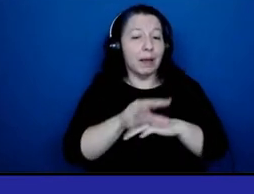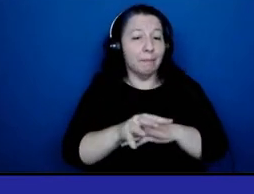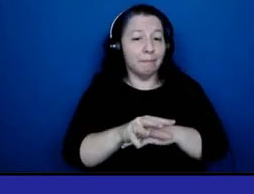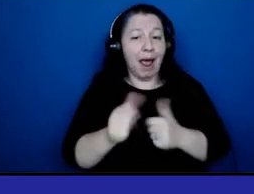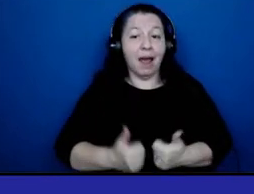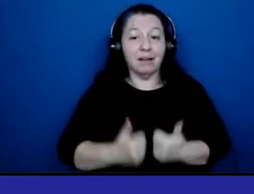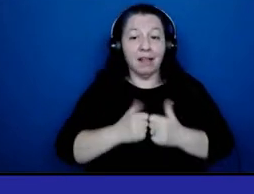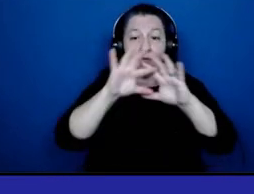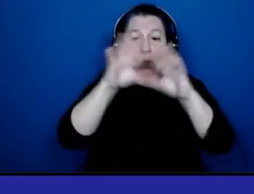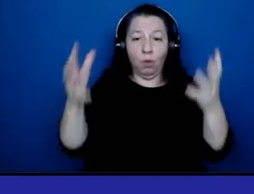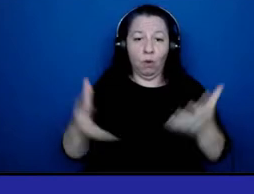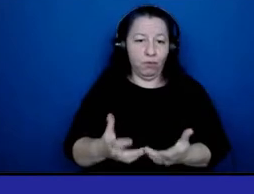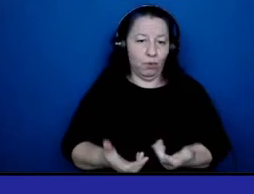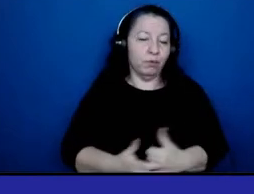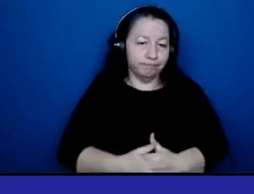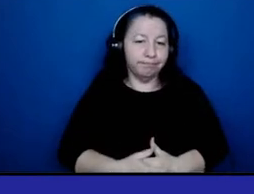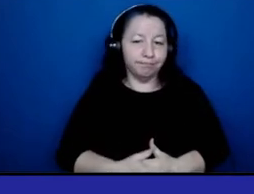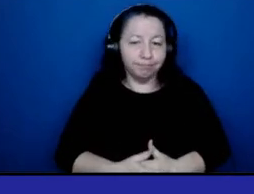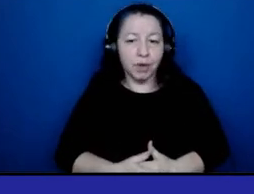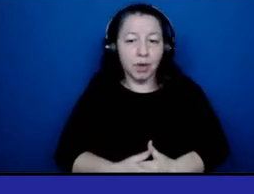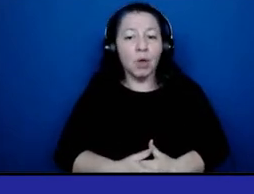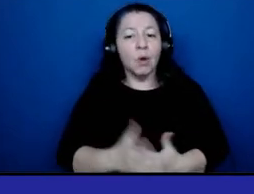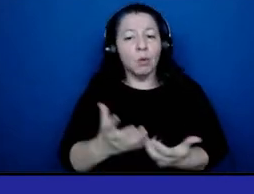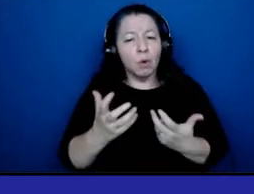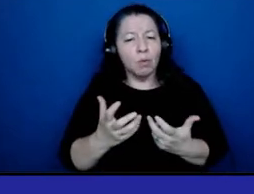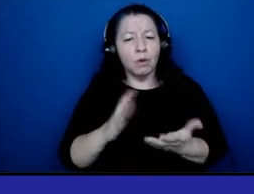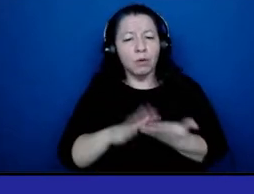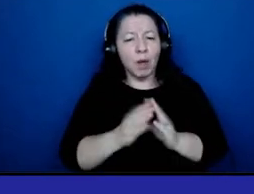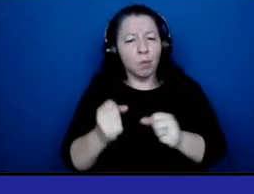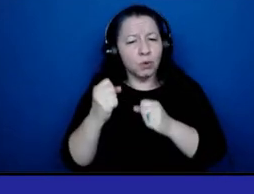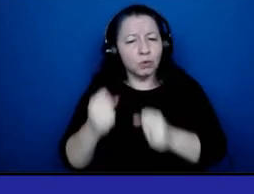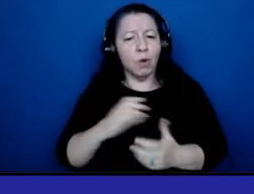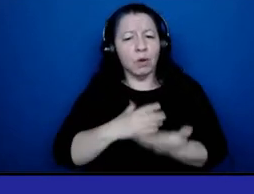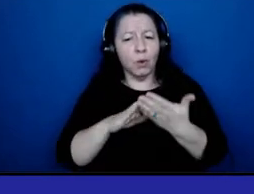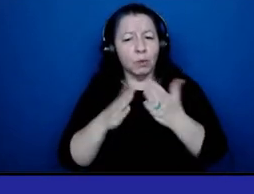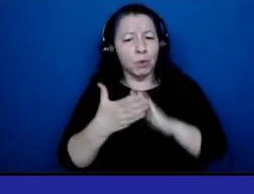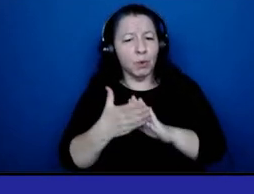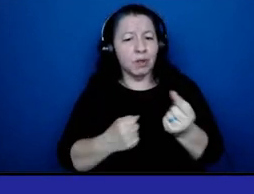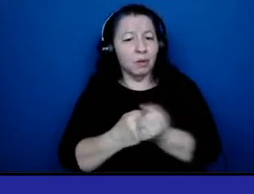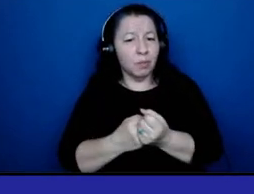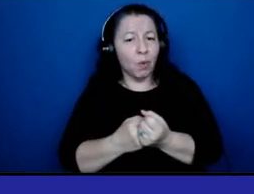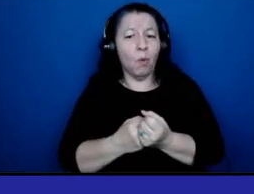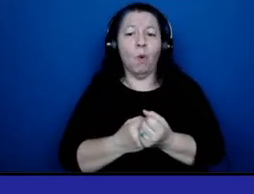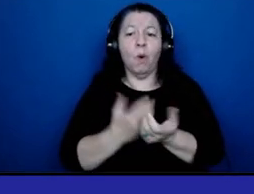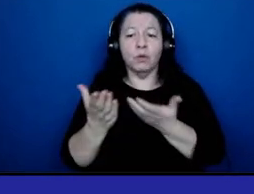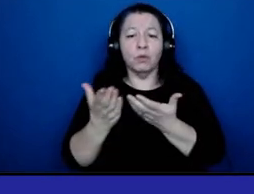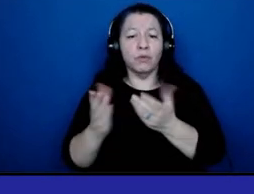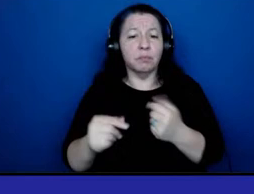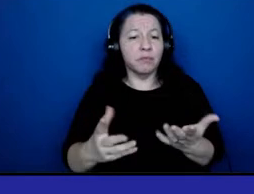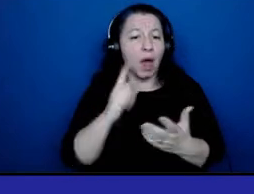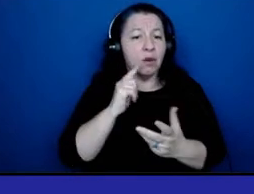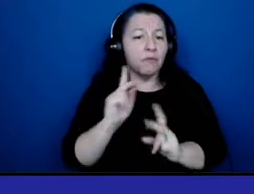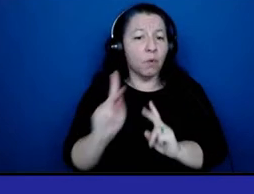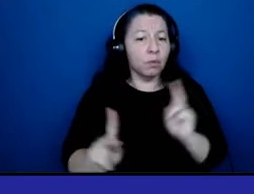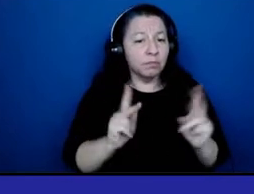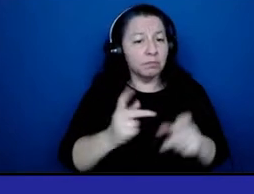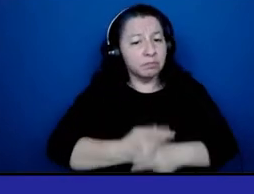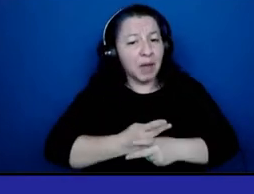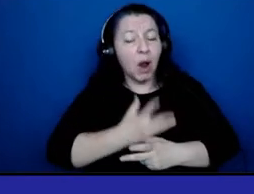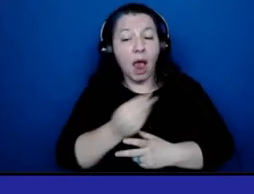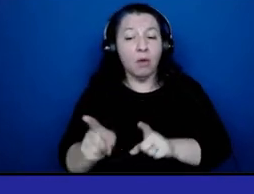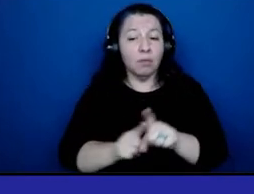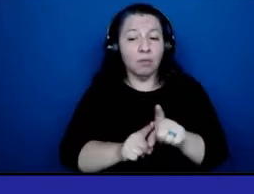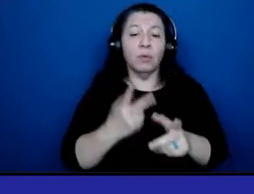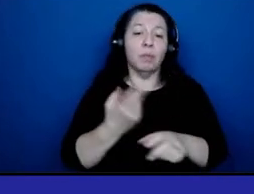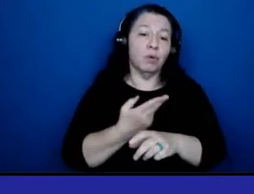We aim to strengthen our communities and to support those in need through humanitarian services, and also, once again, by leveraging grants.